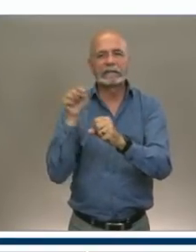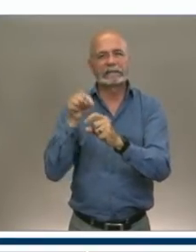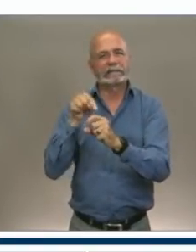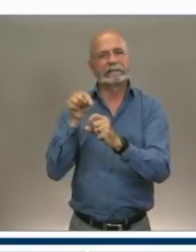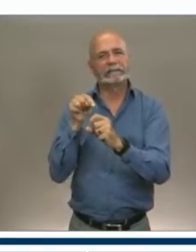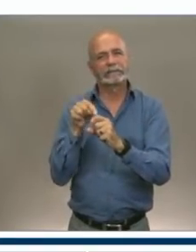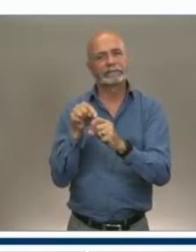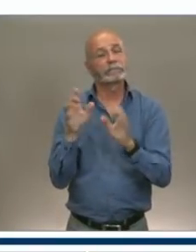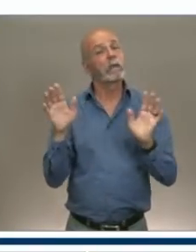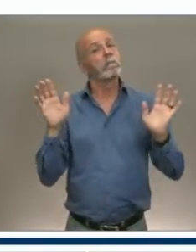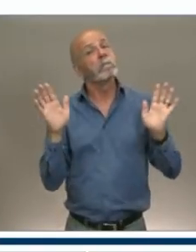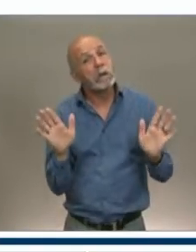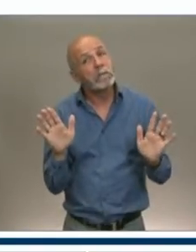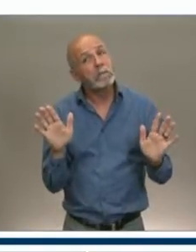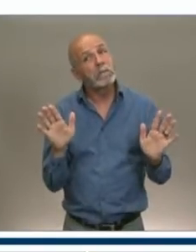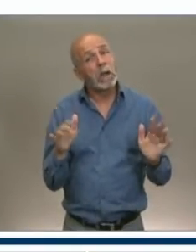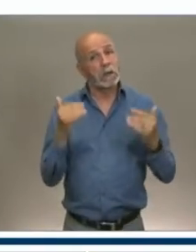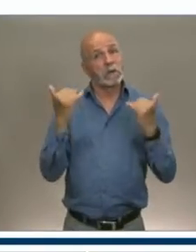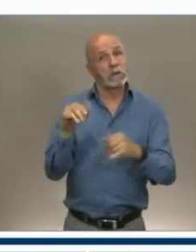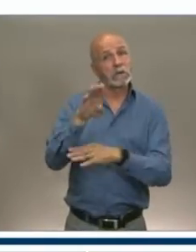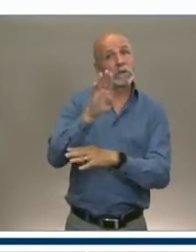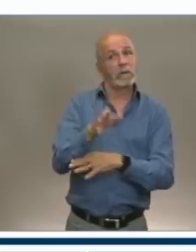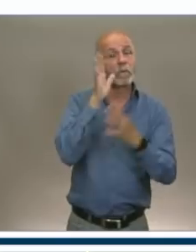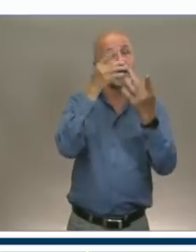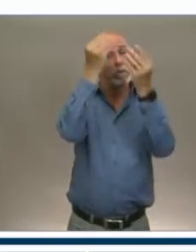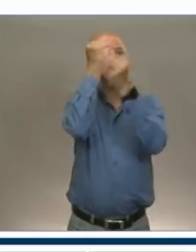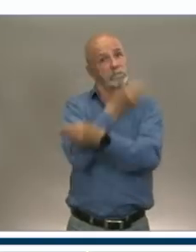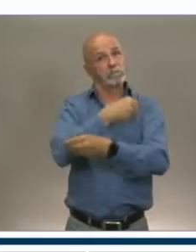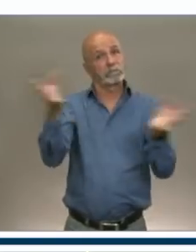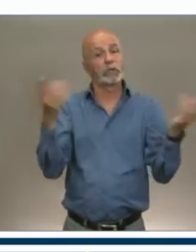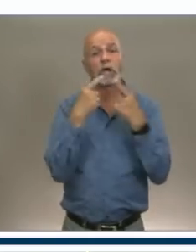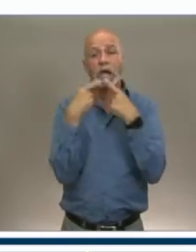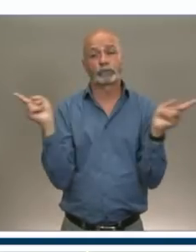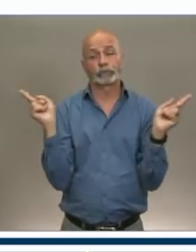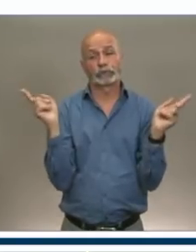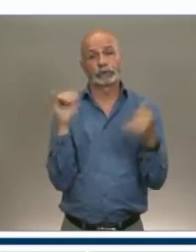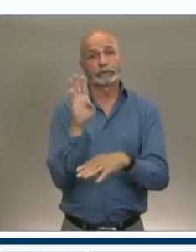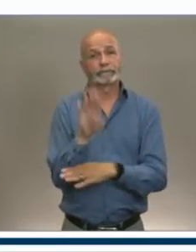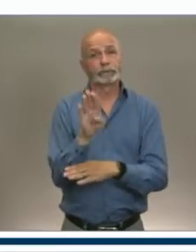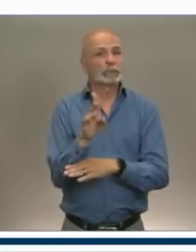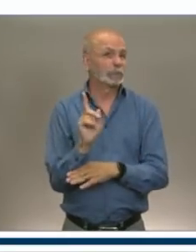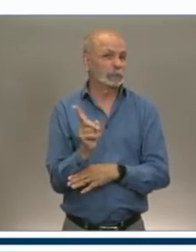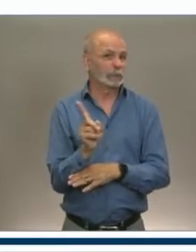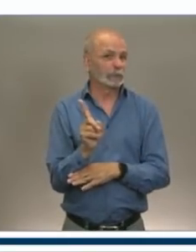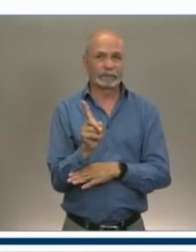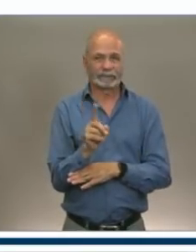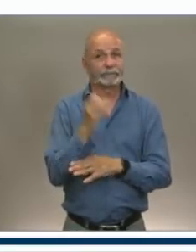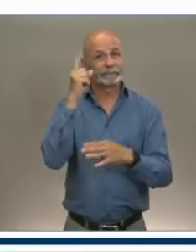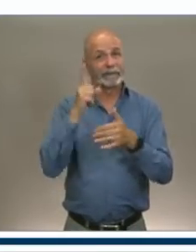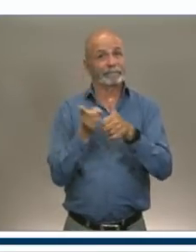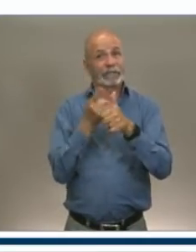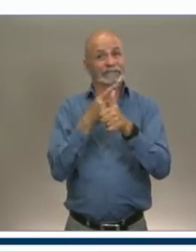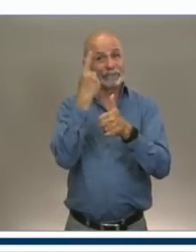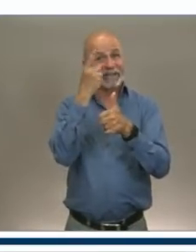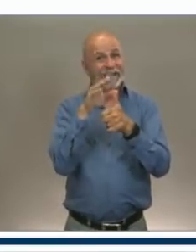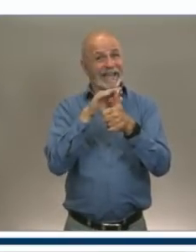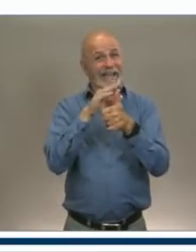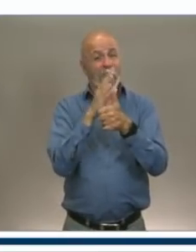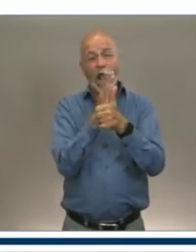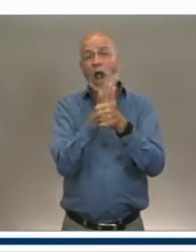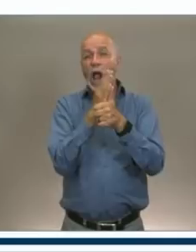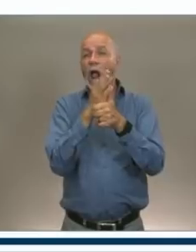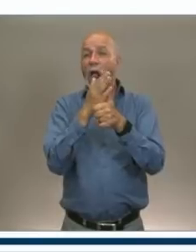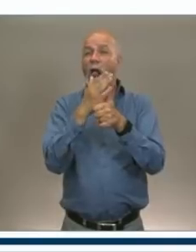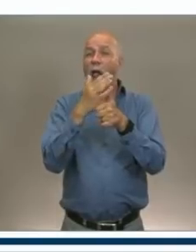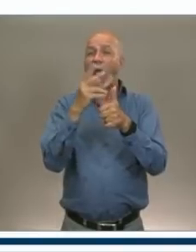press release today and our communications around the Phase 1 all the way through with the reopenings